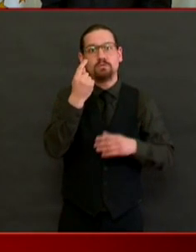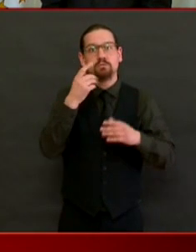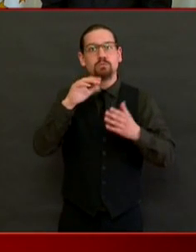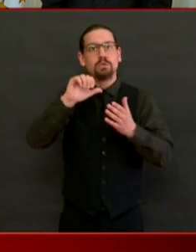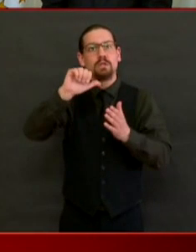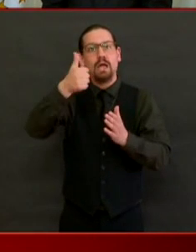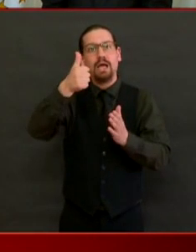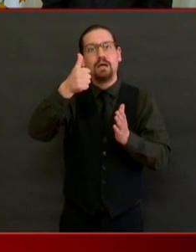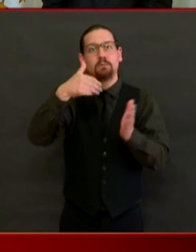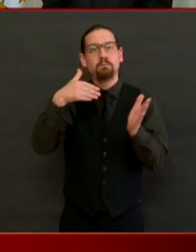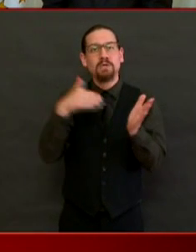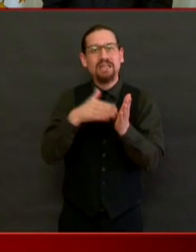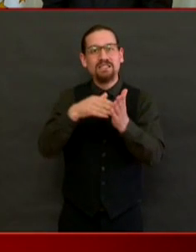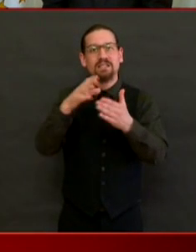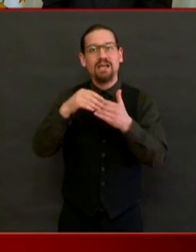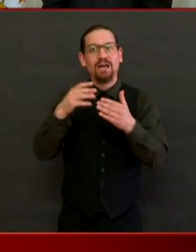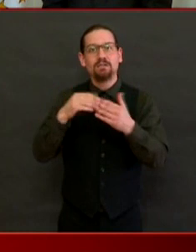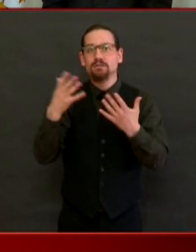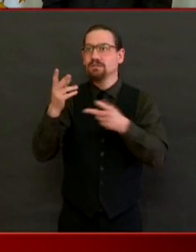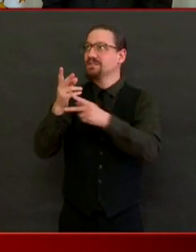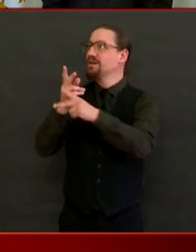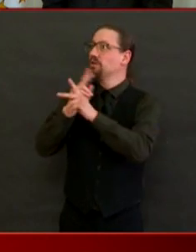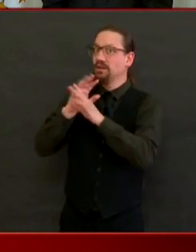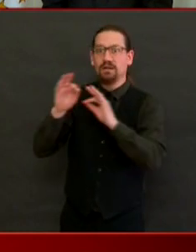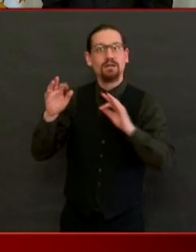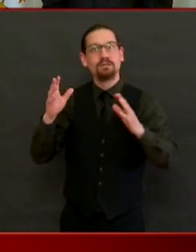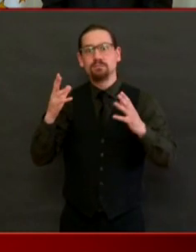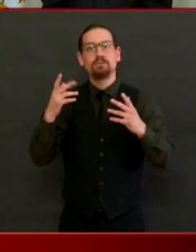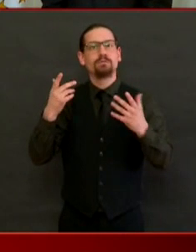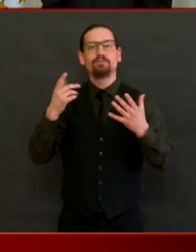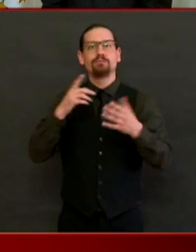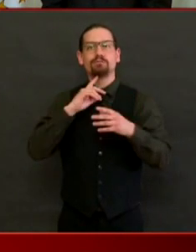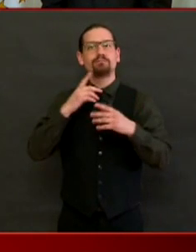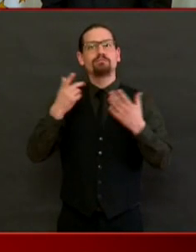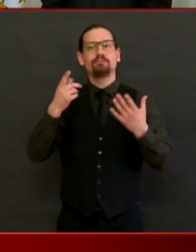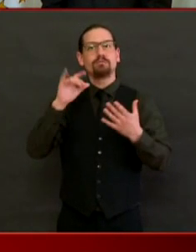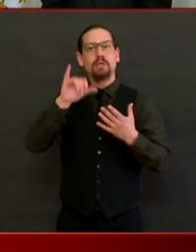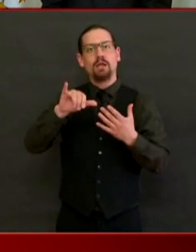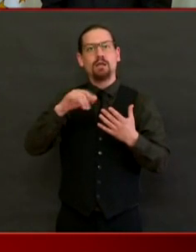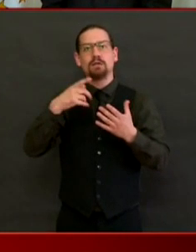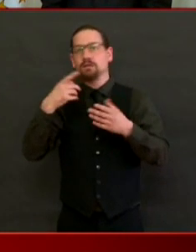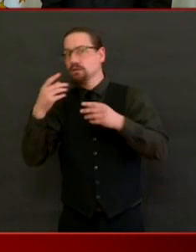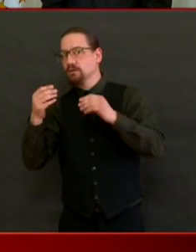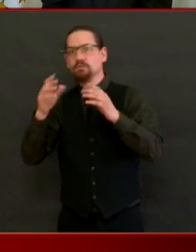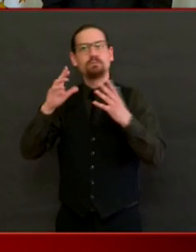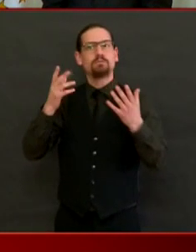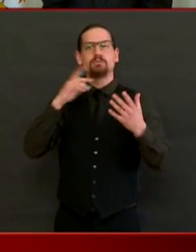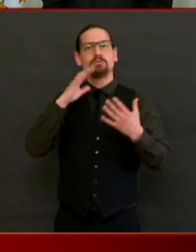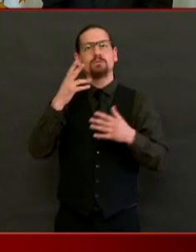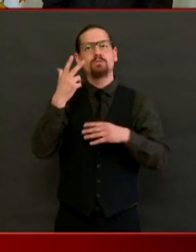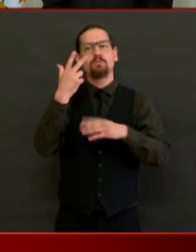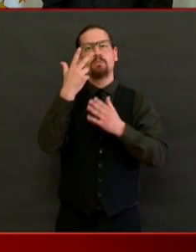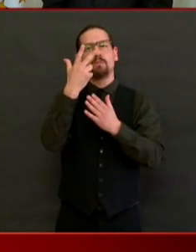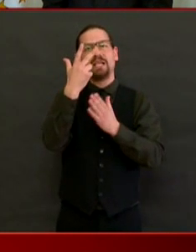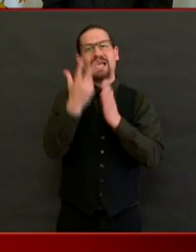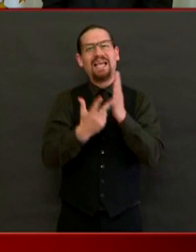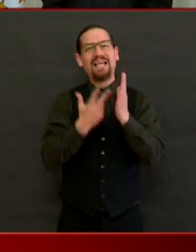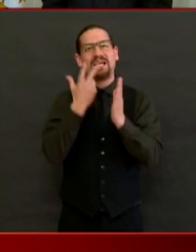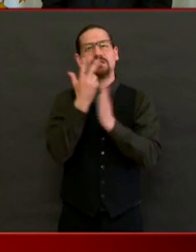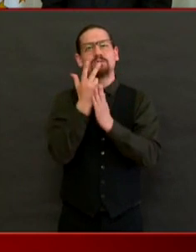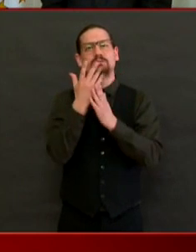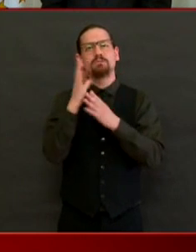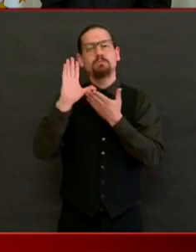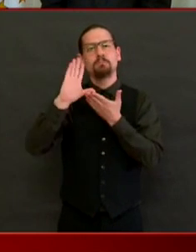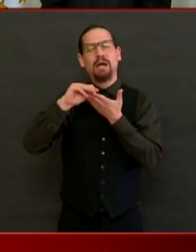chances are you won't have to pay them back if you make certain criteria, and within three hours it was depleted. So